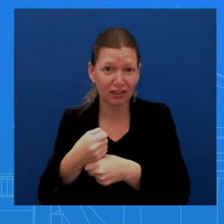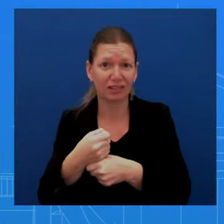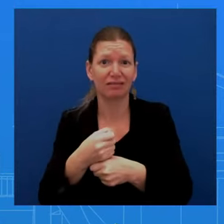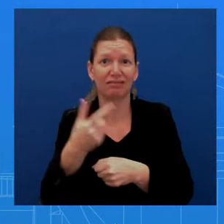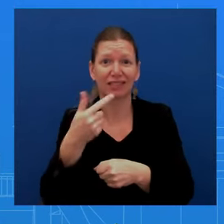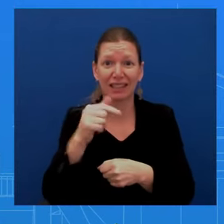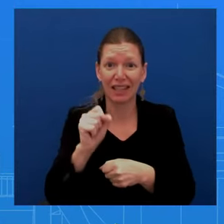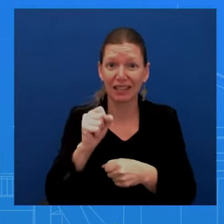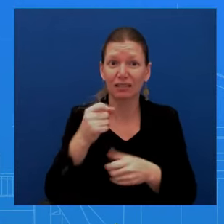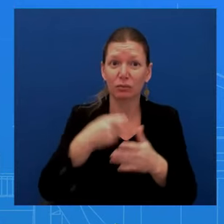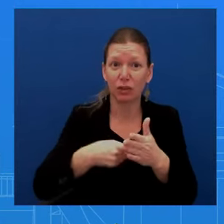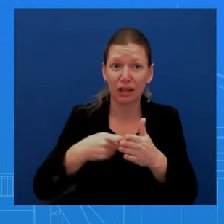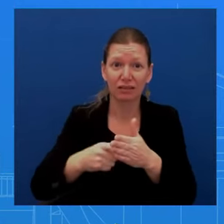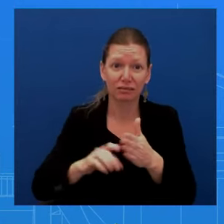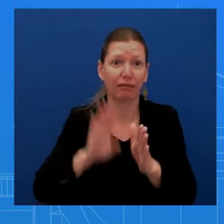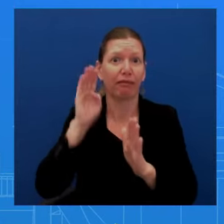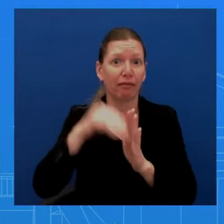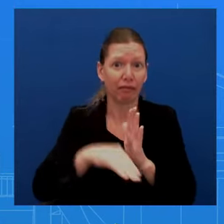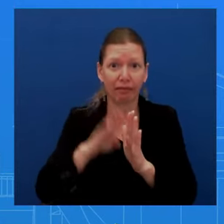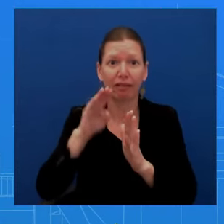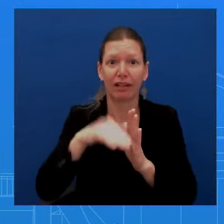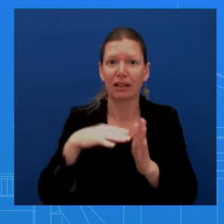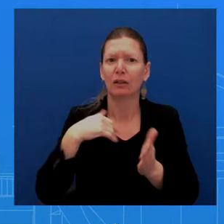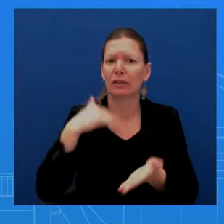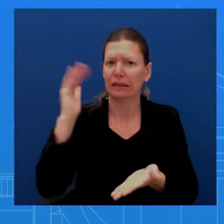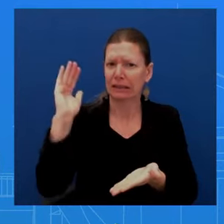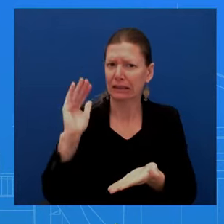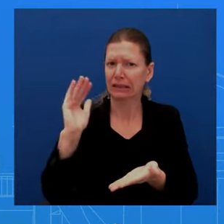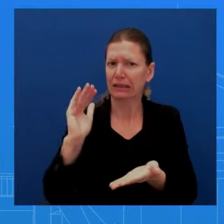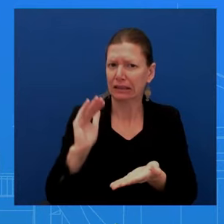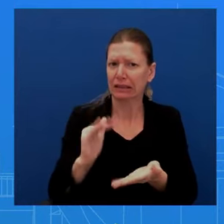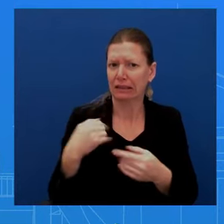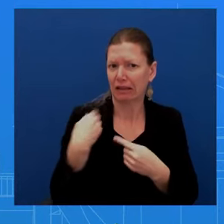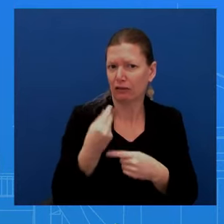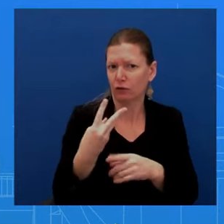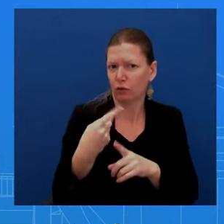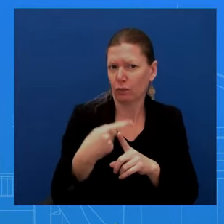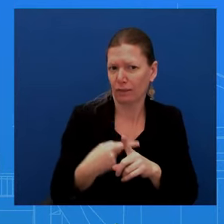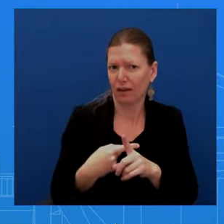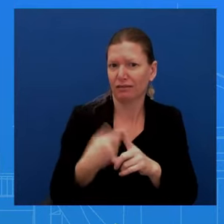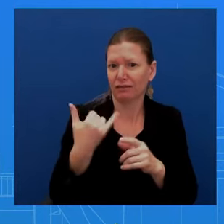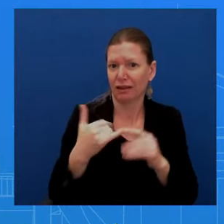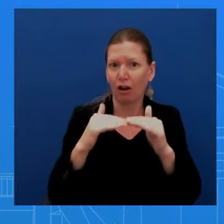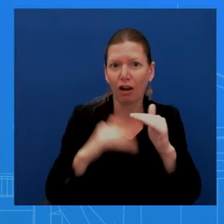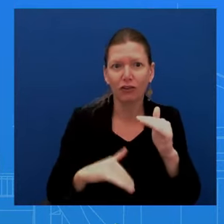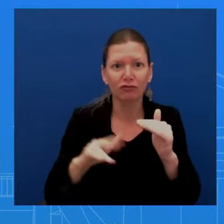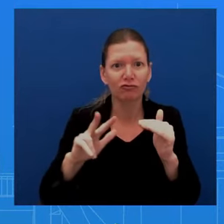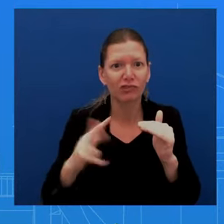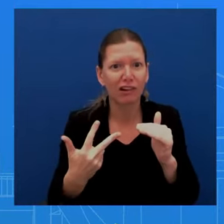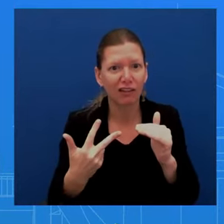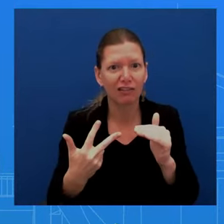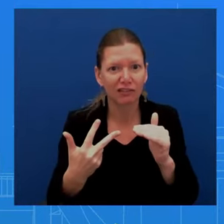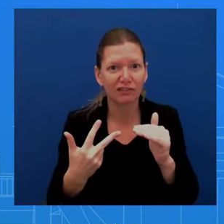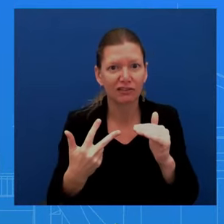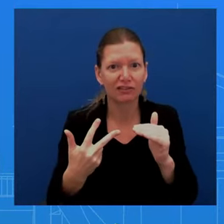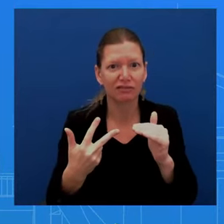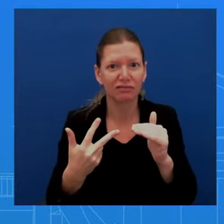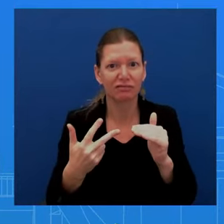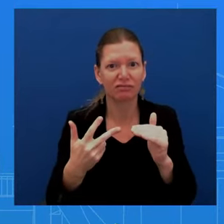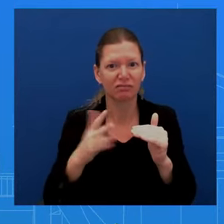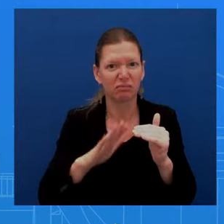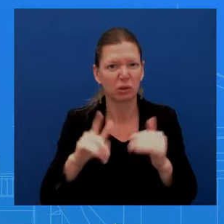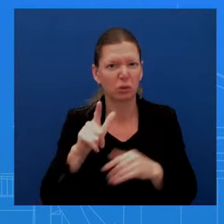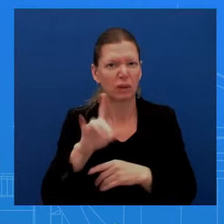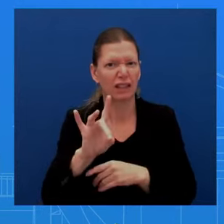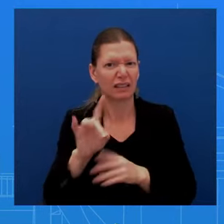the past couple of months. We see that they're under three bucks in over 20, in about 28 states. So look, when it comes to oil production, we've also,